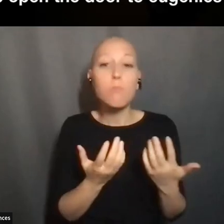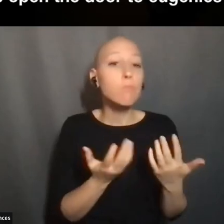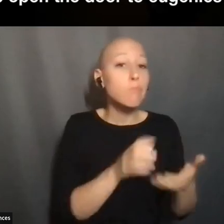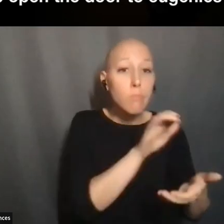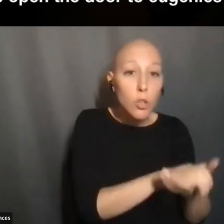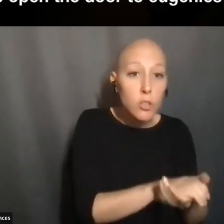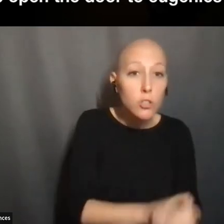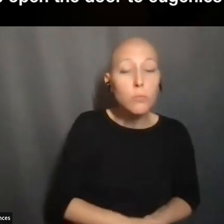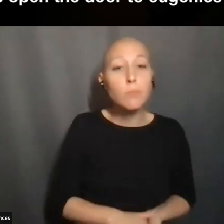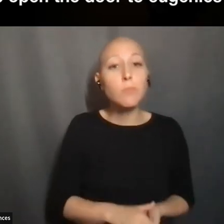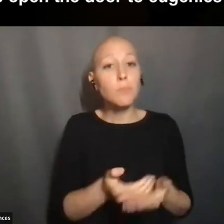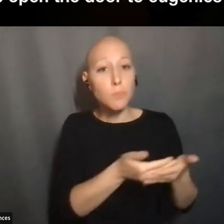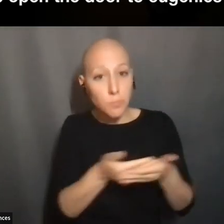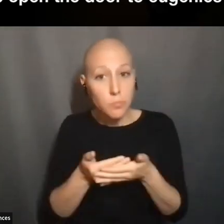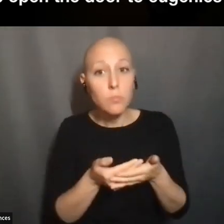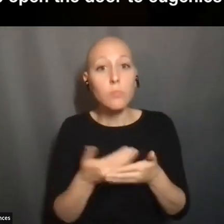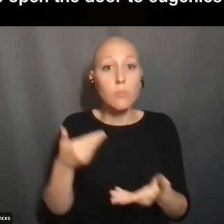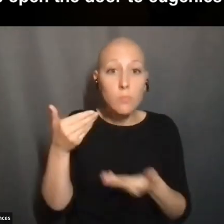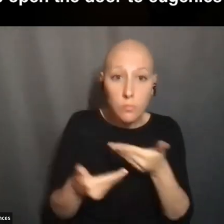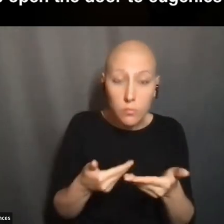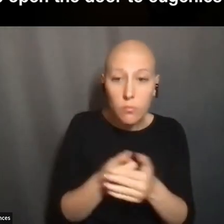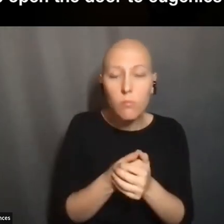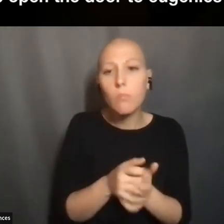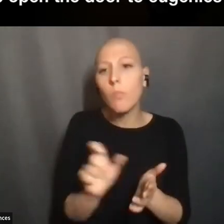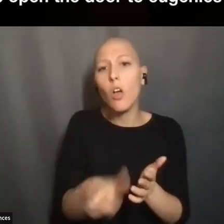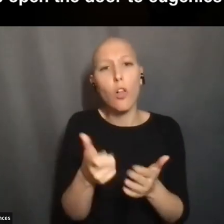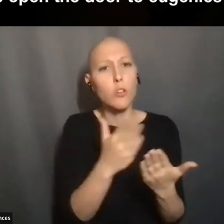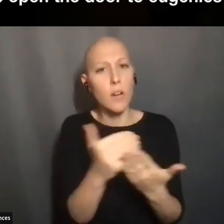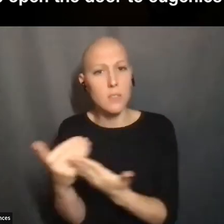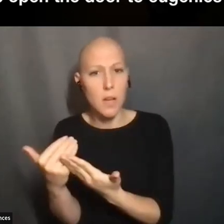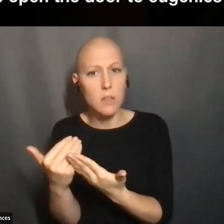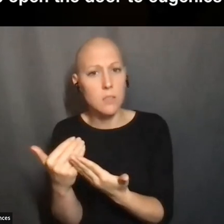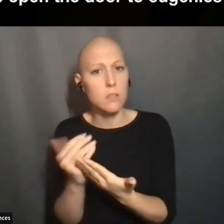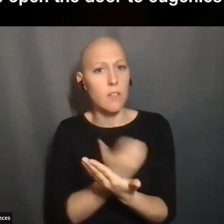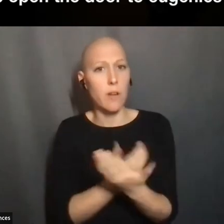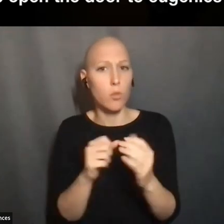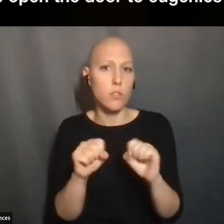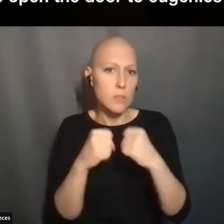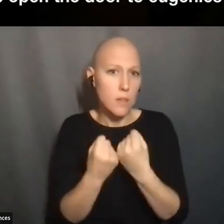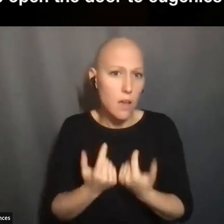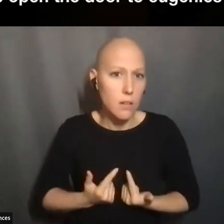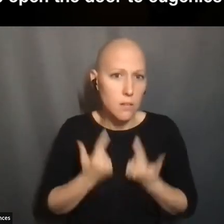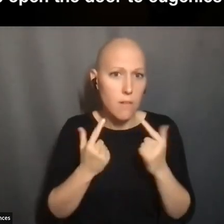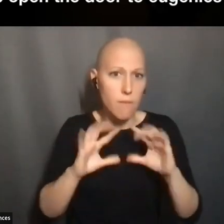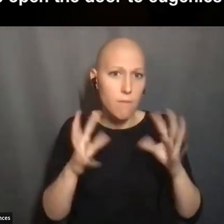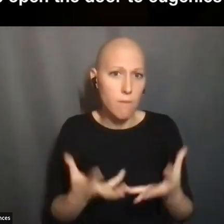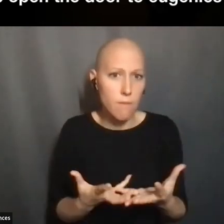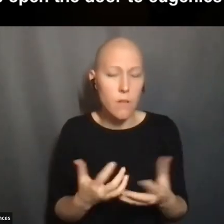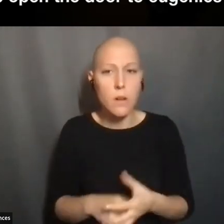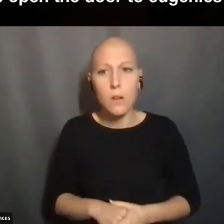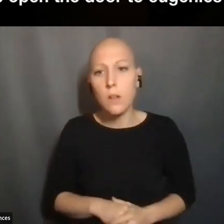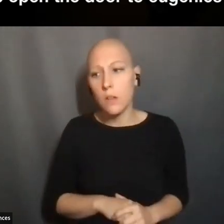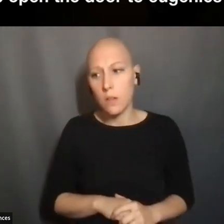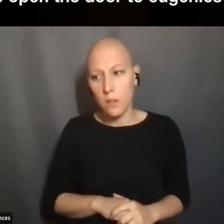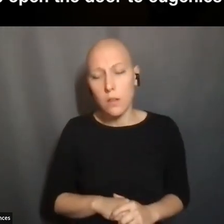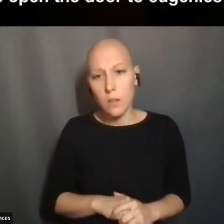AND OTHER, YOU KNOW, OTHER ASPECTS OF LIVING. AND SO I THINK IT'S REALLY IMPORTANT TO KEEP THAT IN MIND